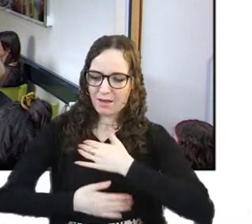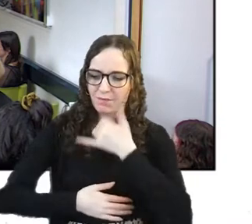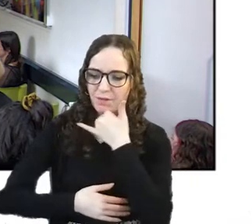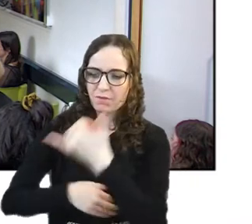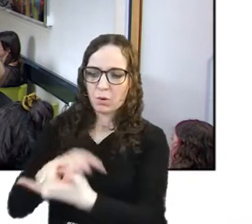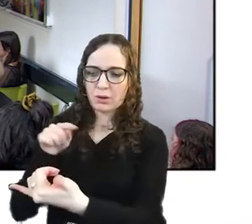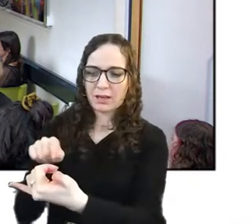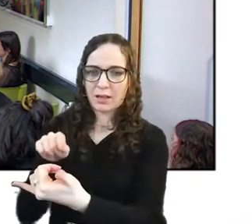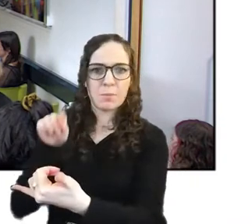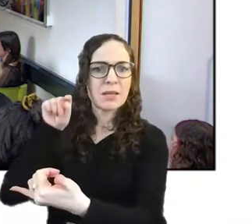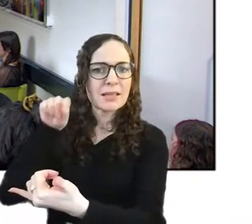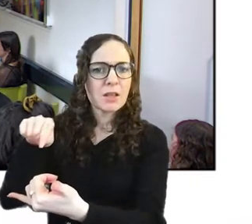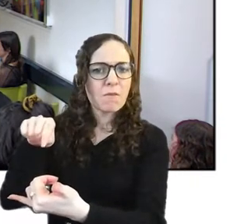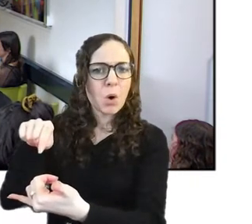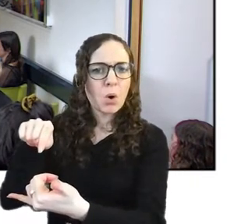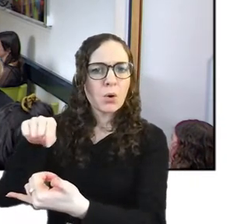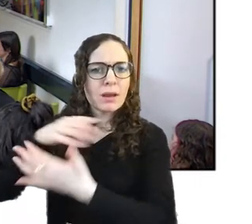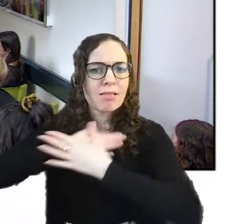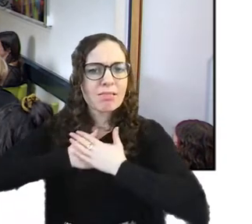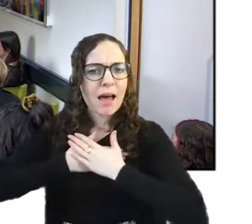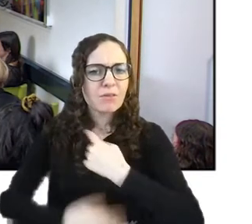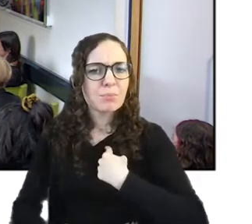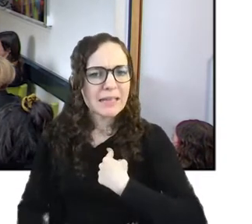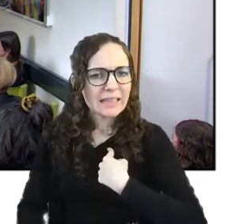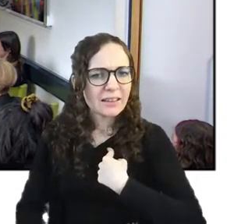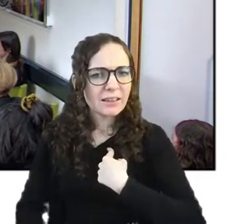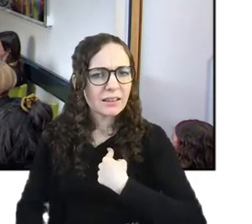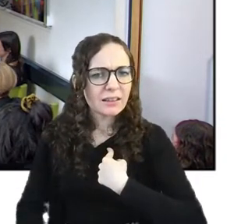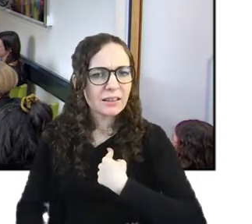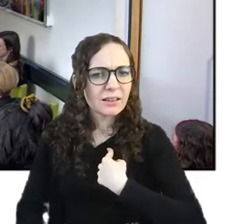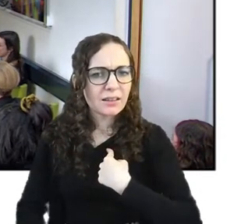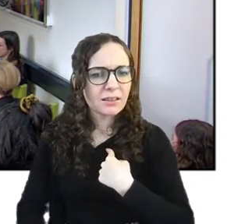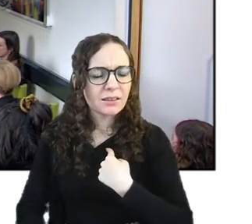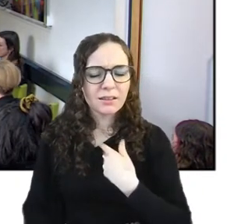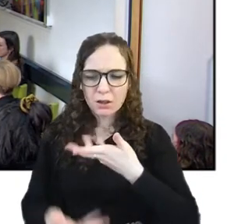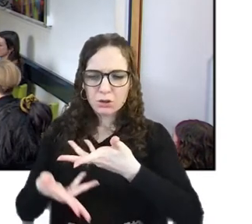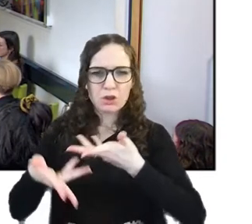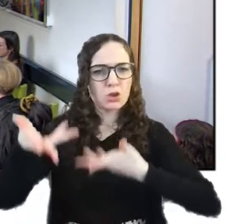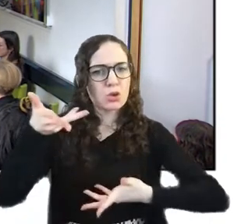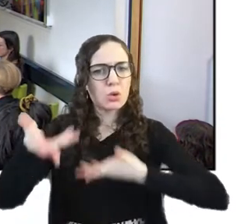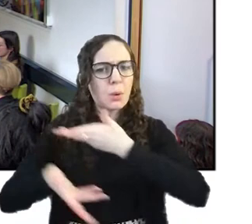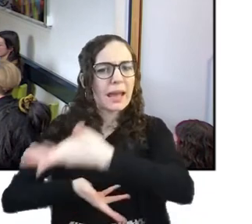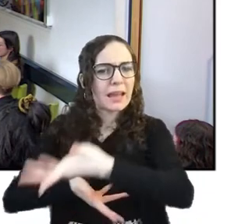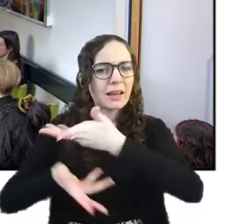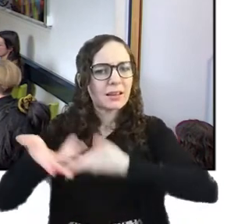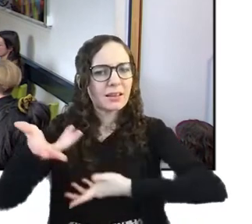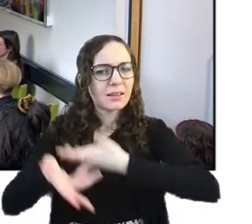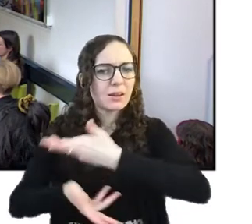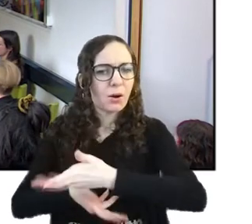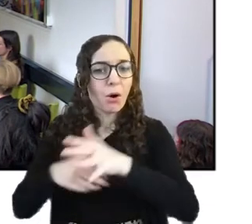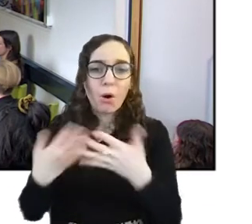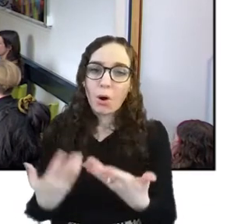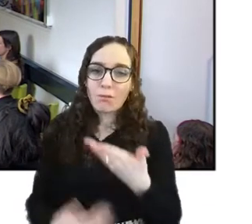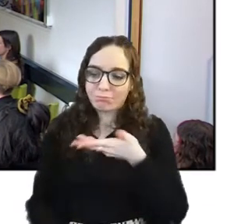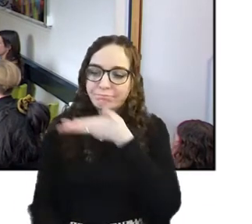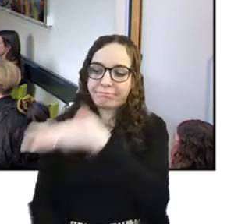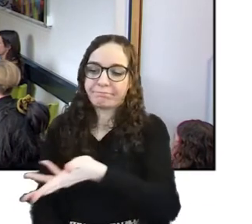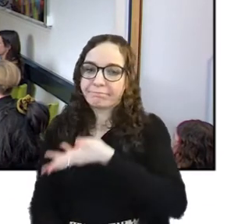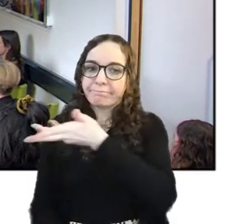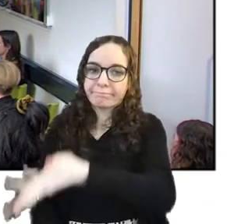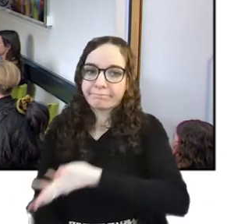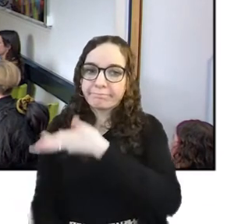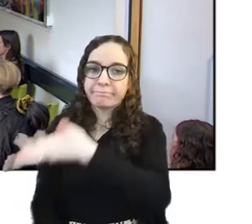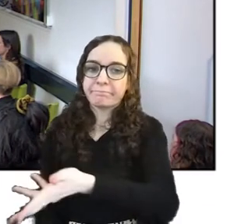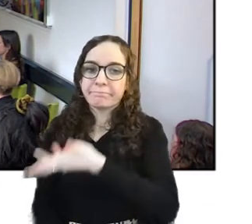phone and uh and and then what like some kind of physical representation